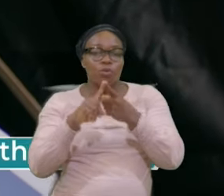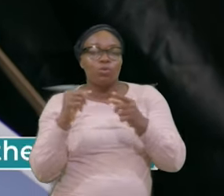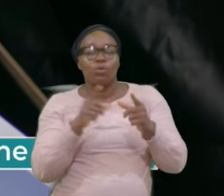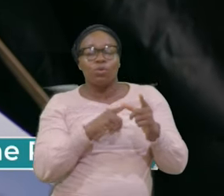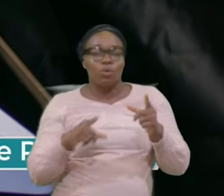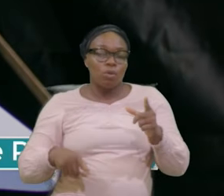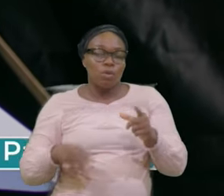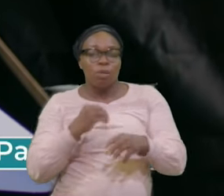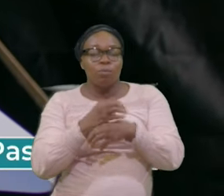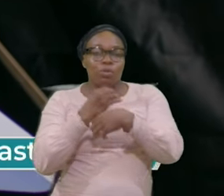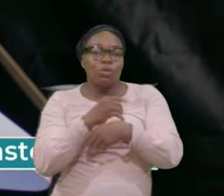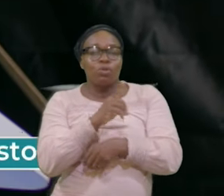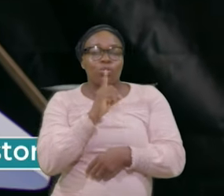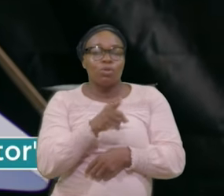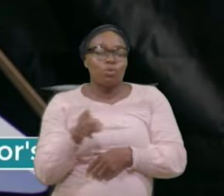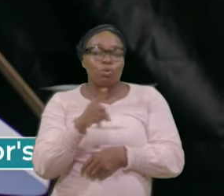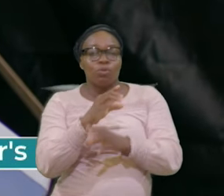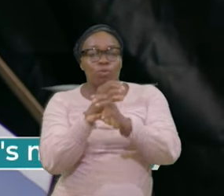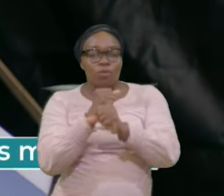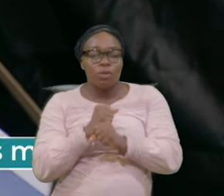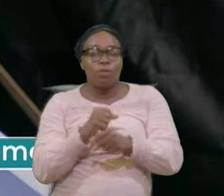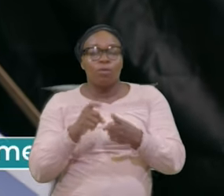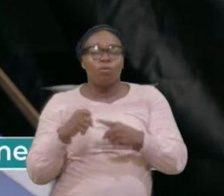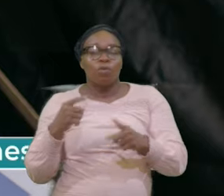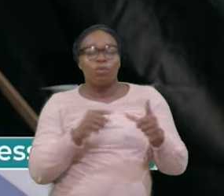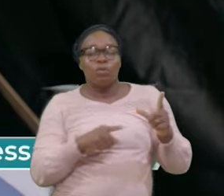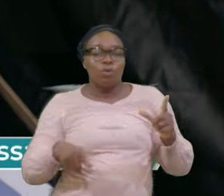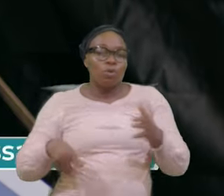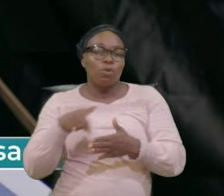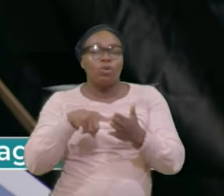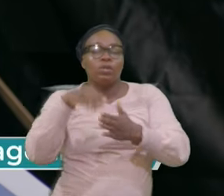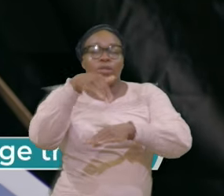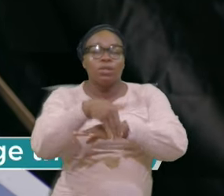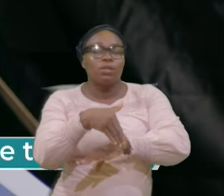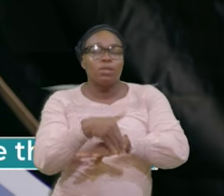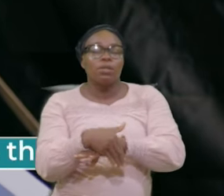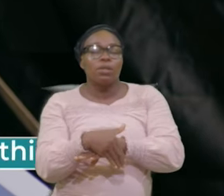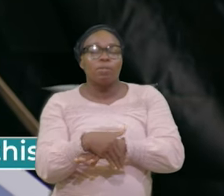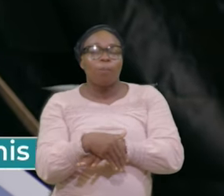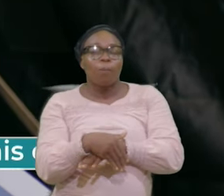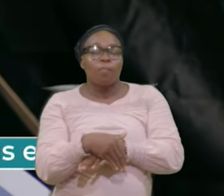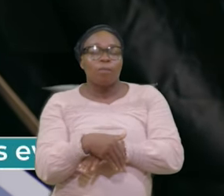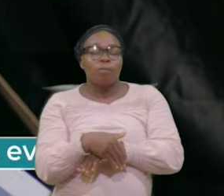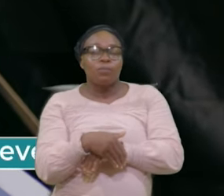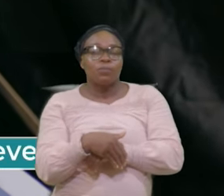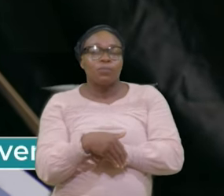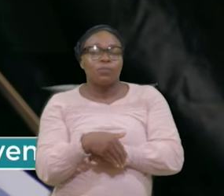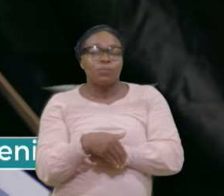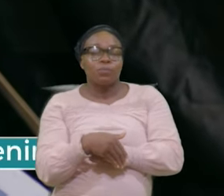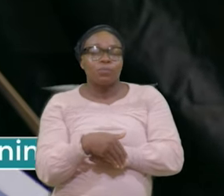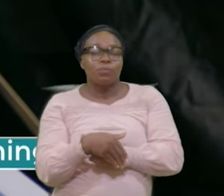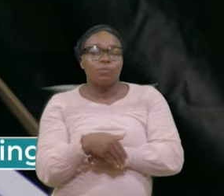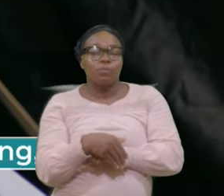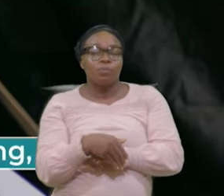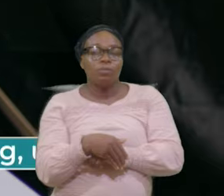Lord Tonight Our Counselors Wherever You Are Please Let's If You Are Finished And You Know You Are Finished Where You Are Can You